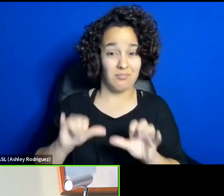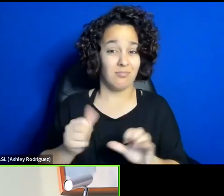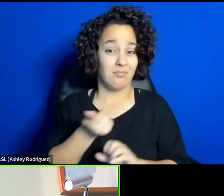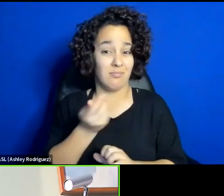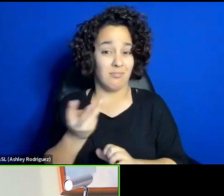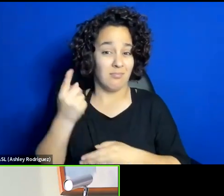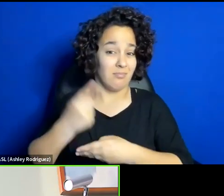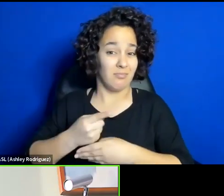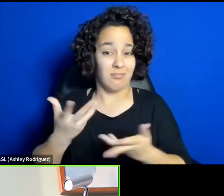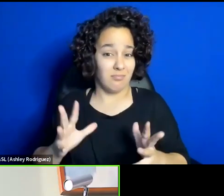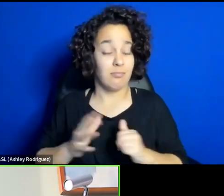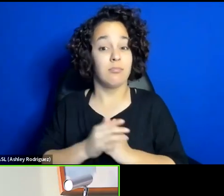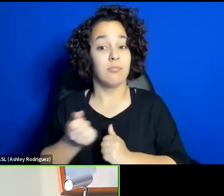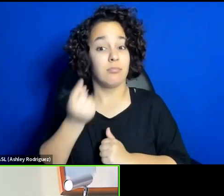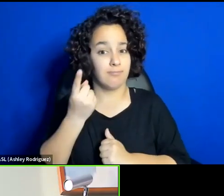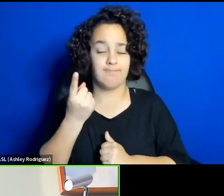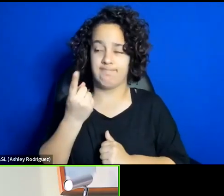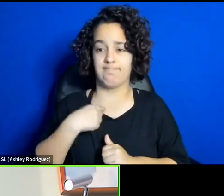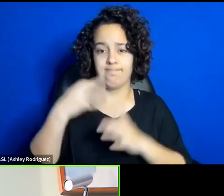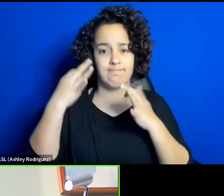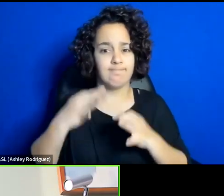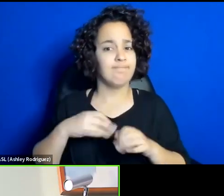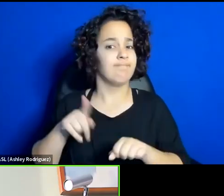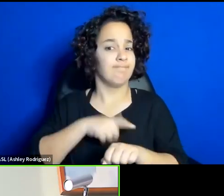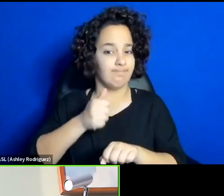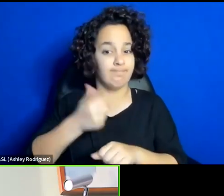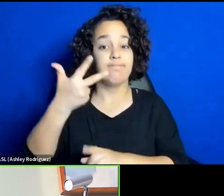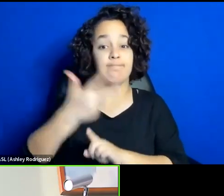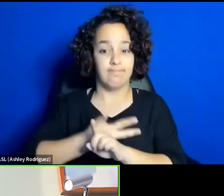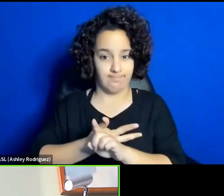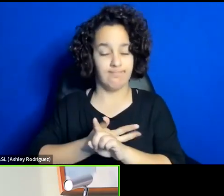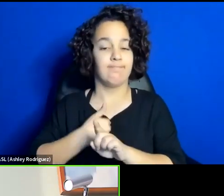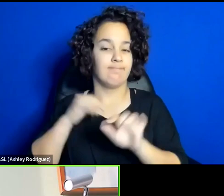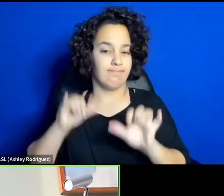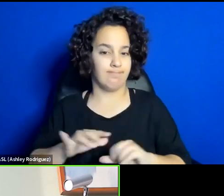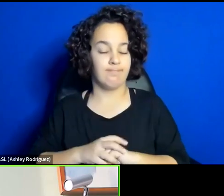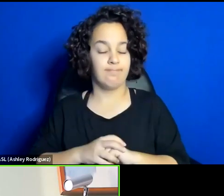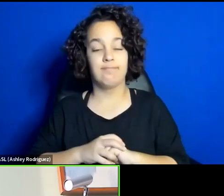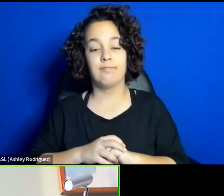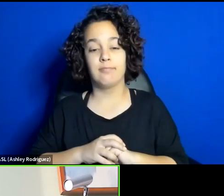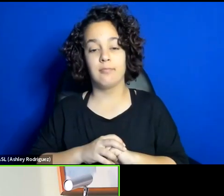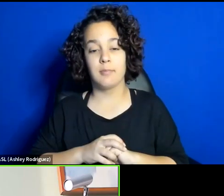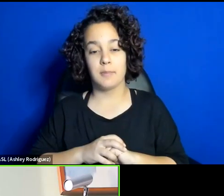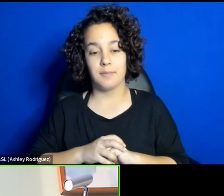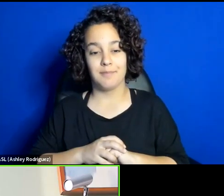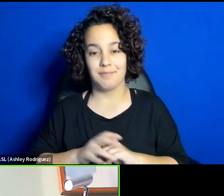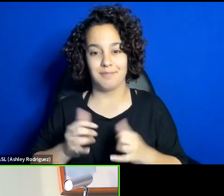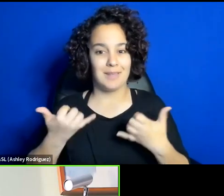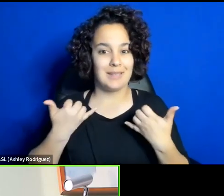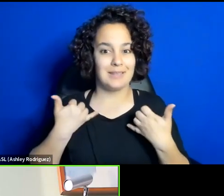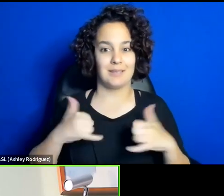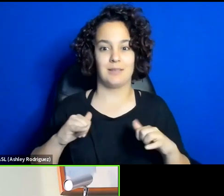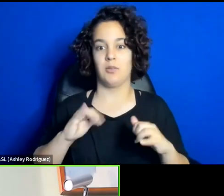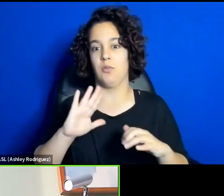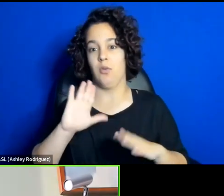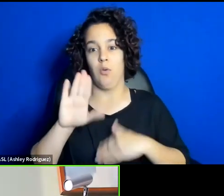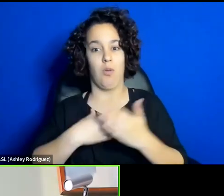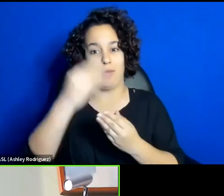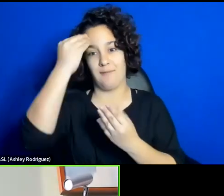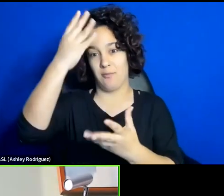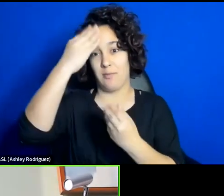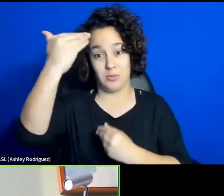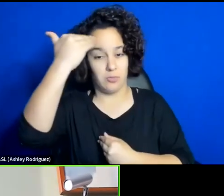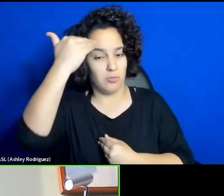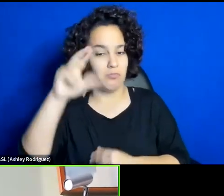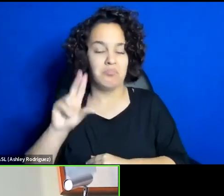stayed actually three months as much as I could. But still I'm not that updated. updated. There's a thing about